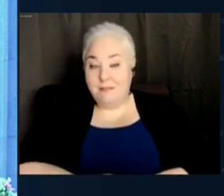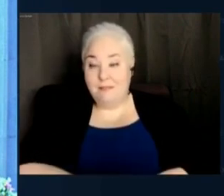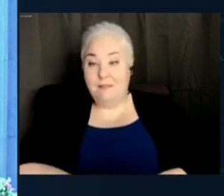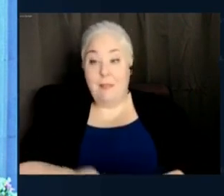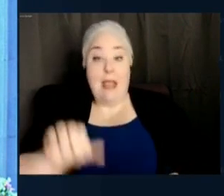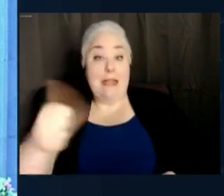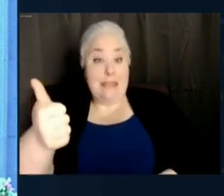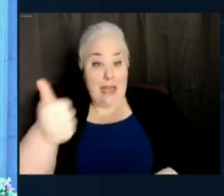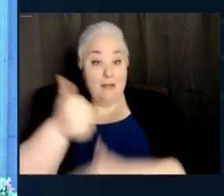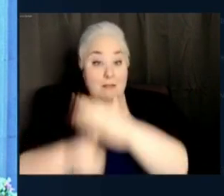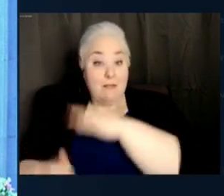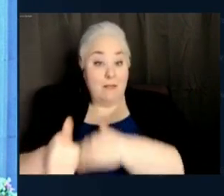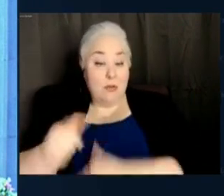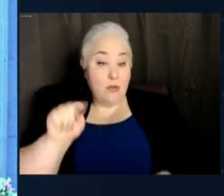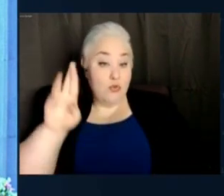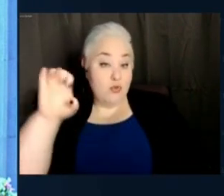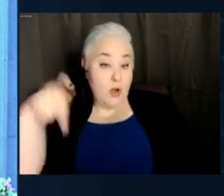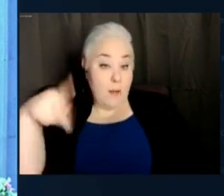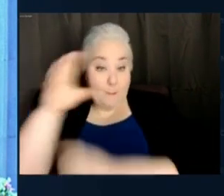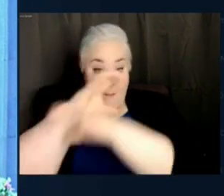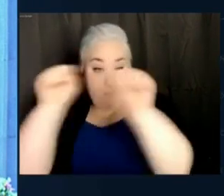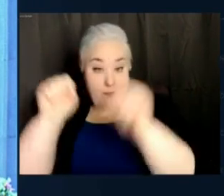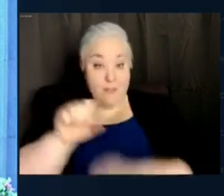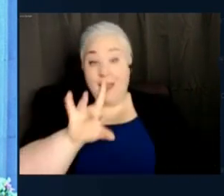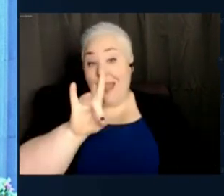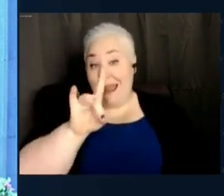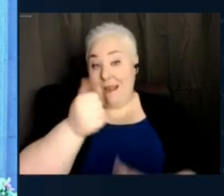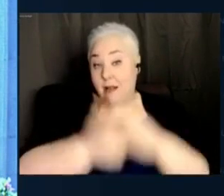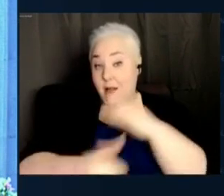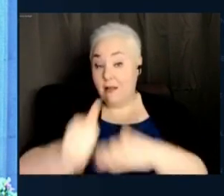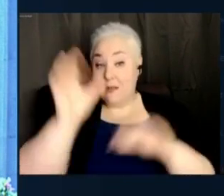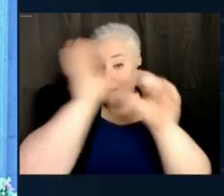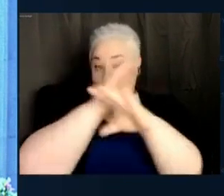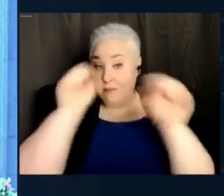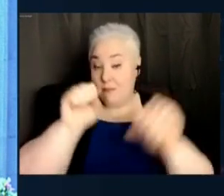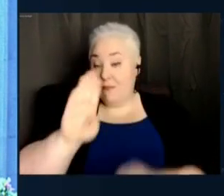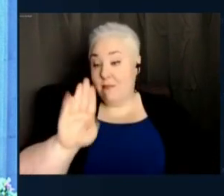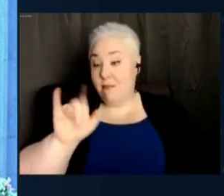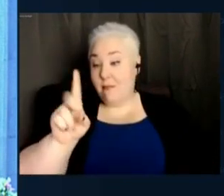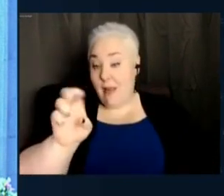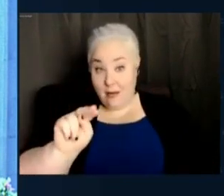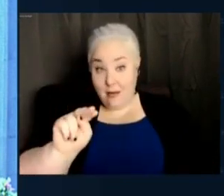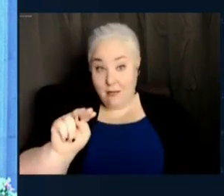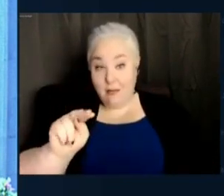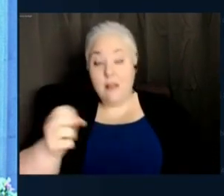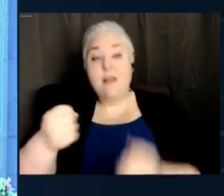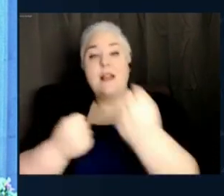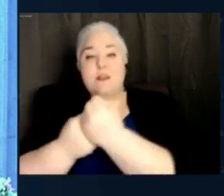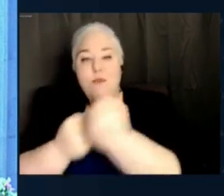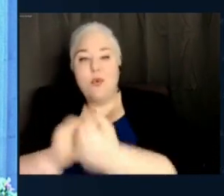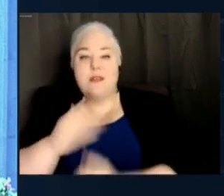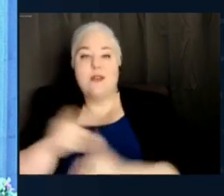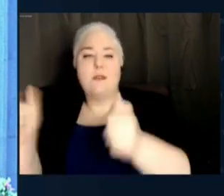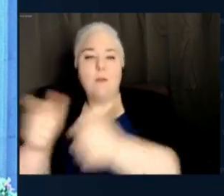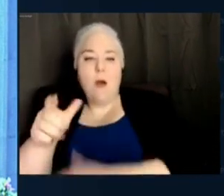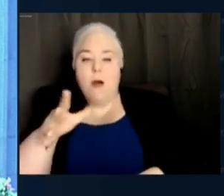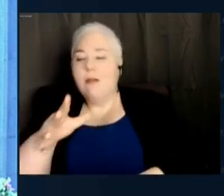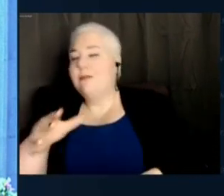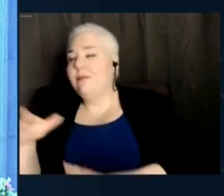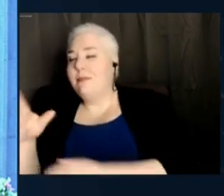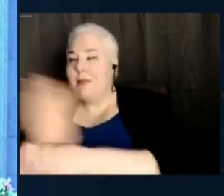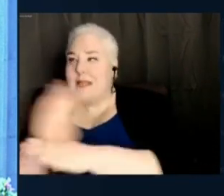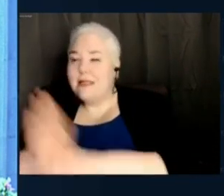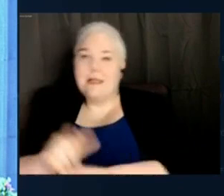President Trump, 8 under President Biden, bills that support our veterans, our farmers, our small businesses, bills that support